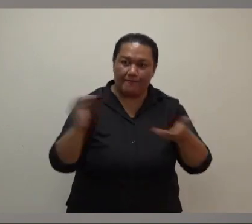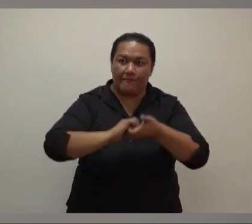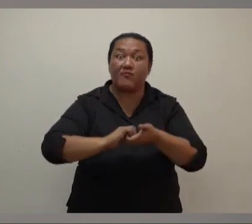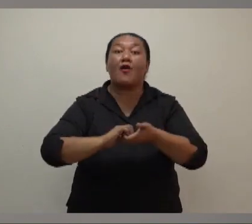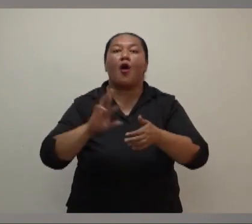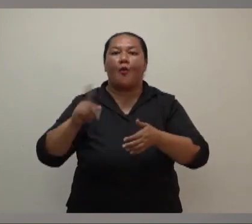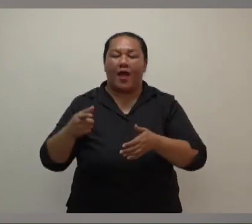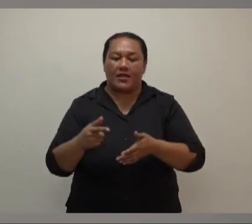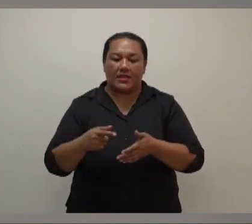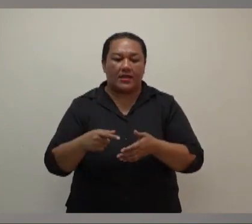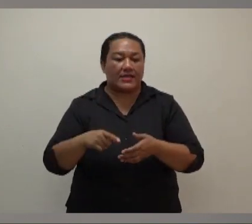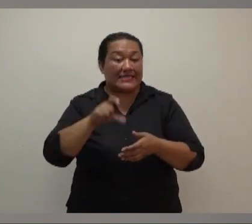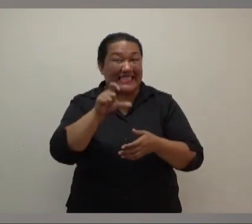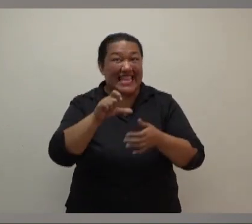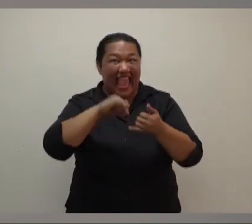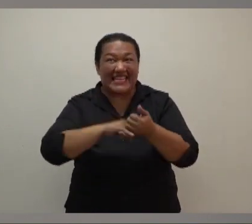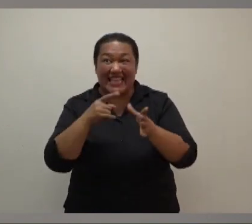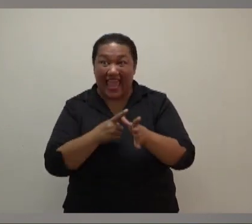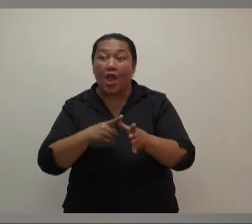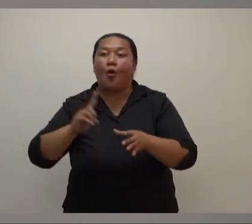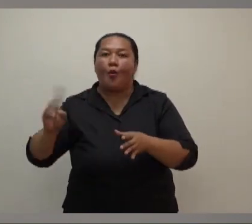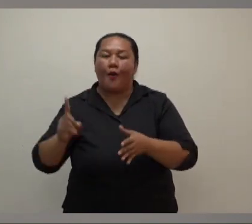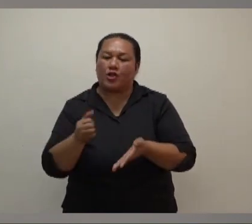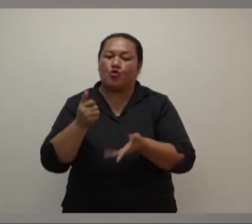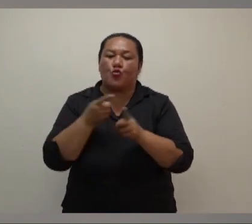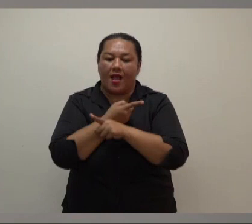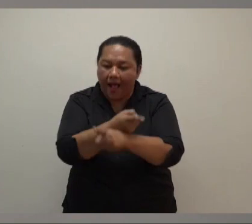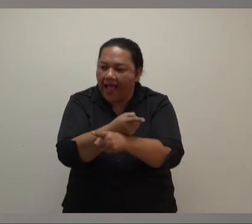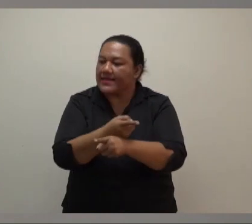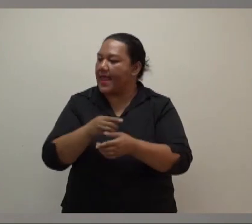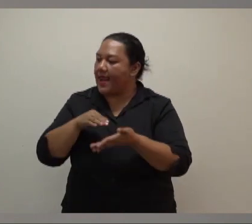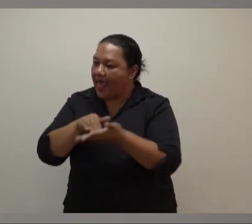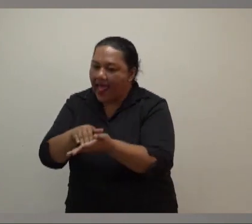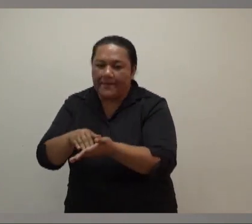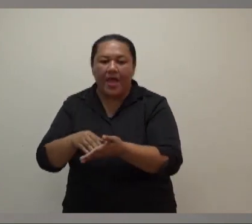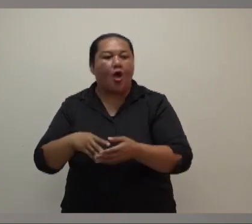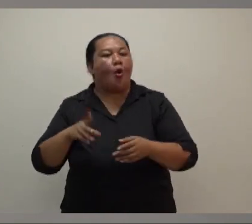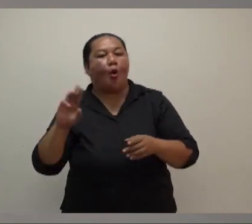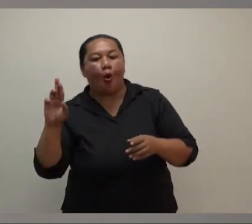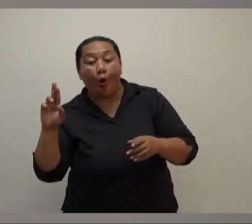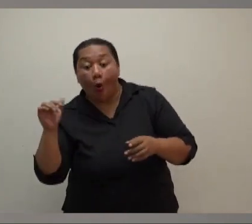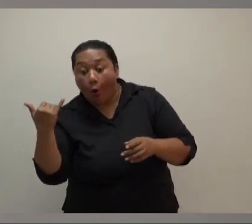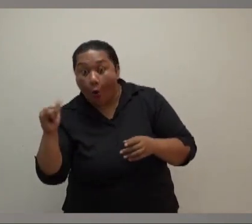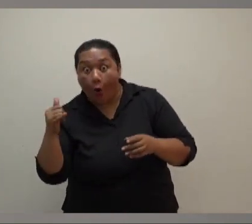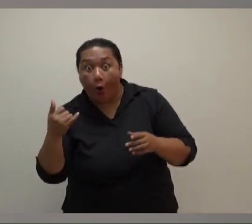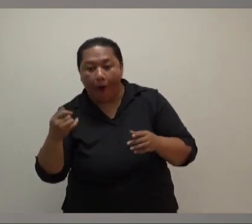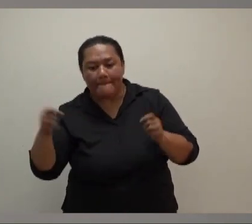The CSAs are out there guiding, and where necessary, issuing penalties whenever there is a breach of the protocols.